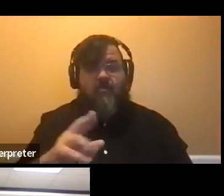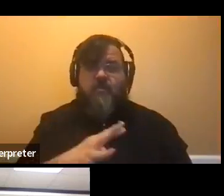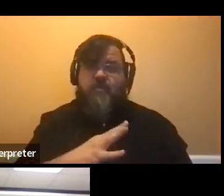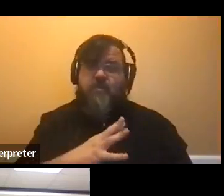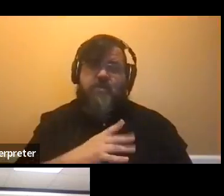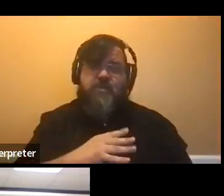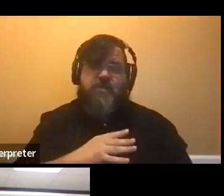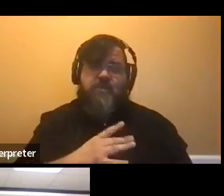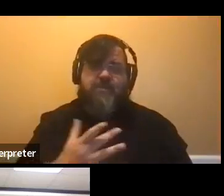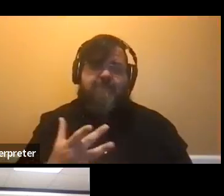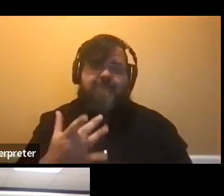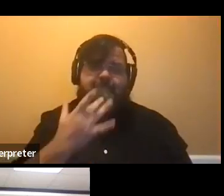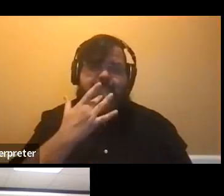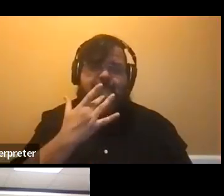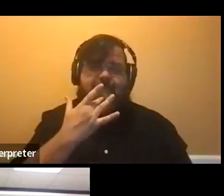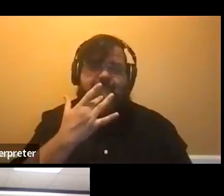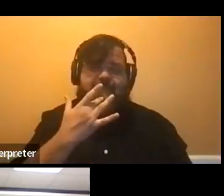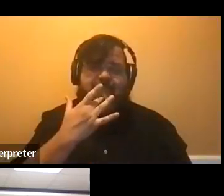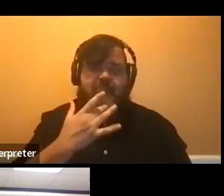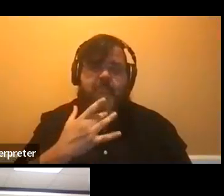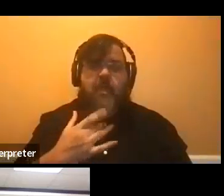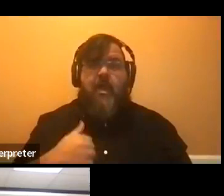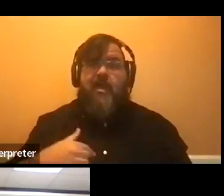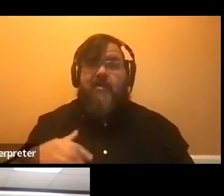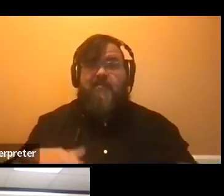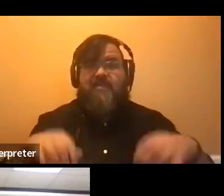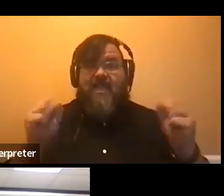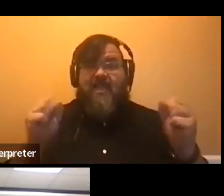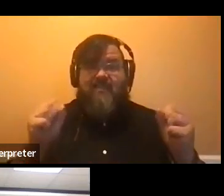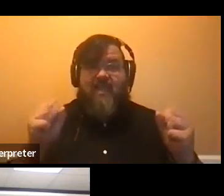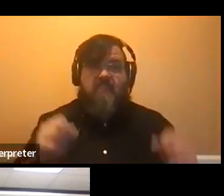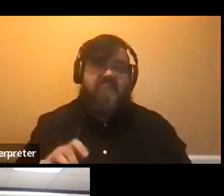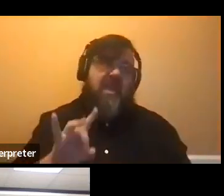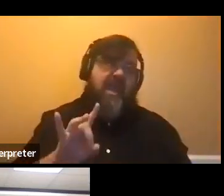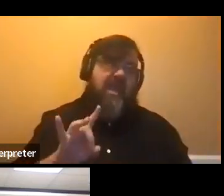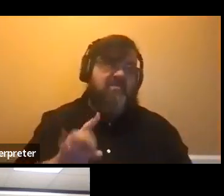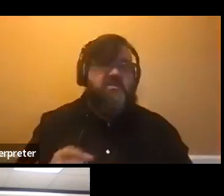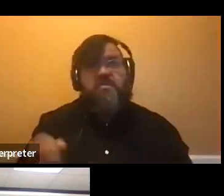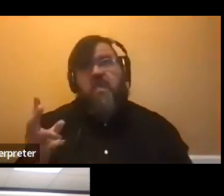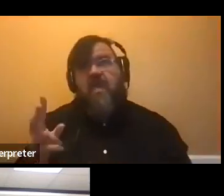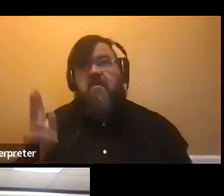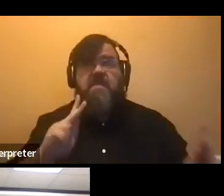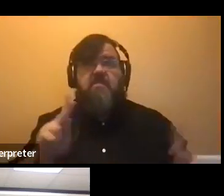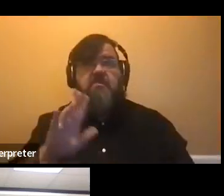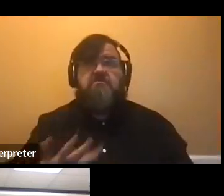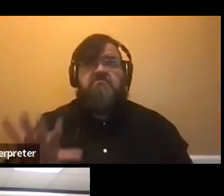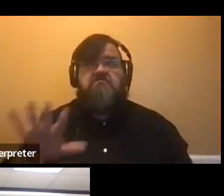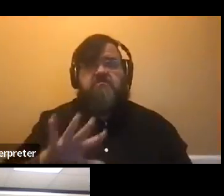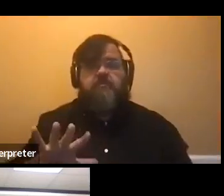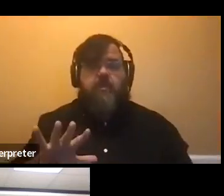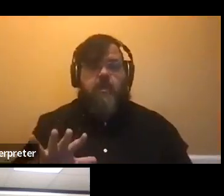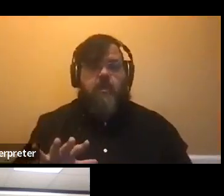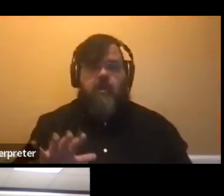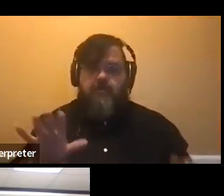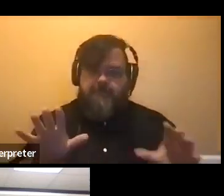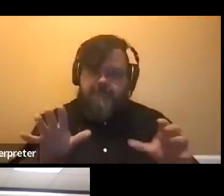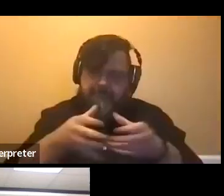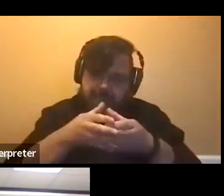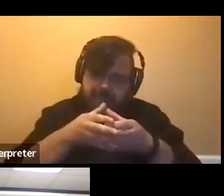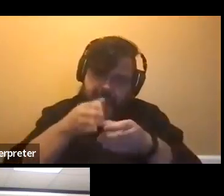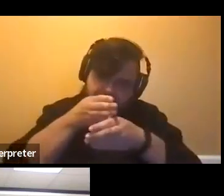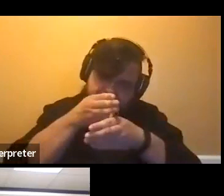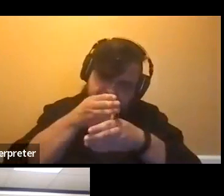I love that there's the ones I've taken so far. There's only like eight to 12 people in them. They're so, you know, niche and, and the